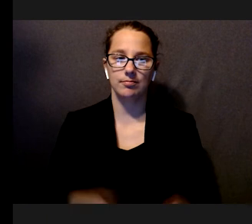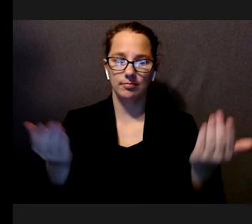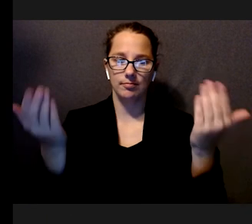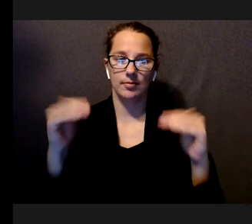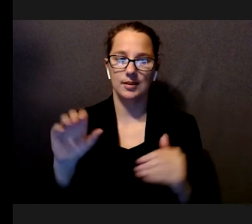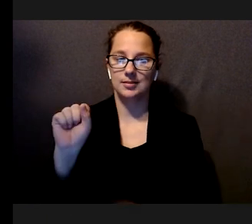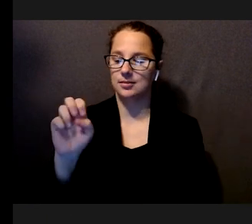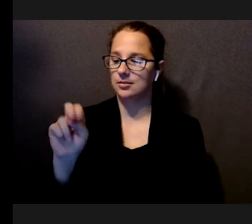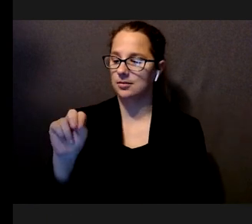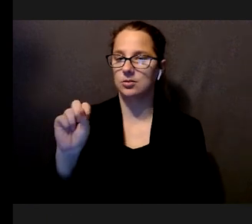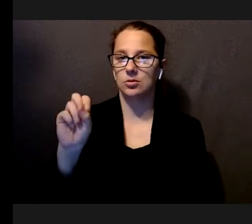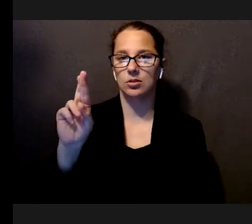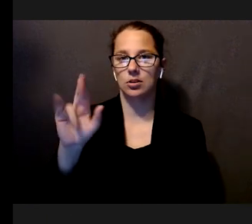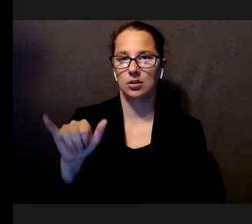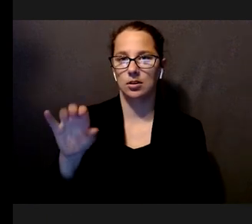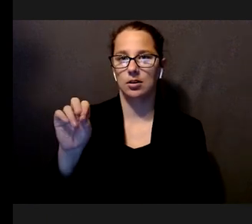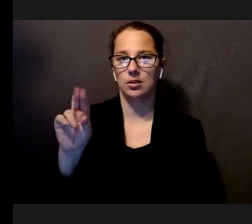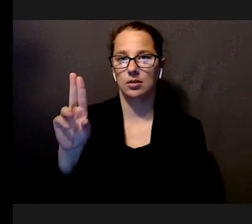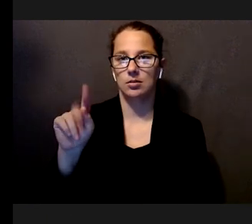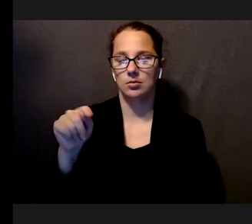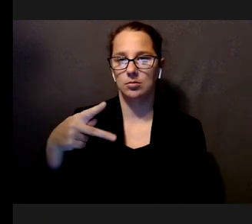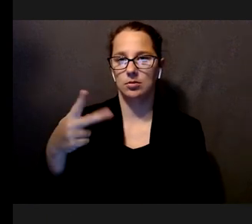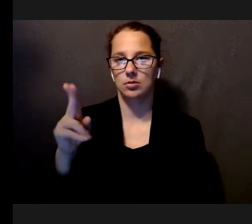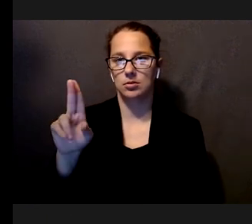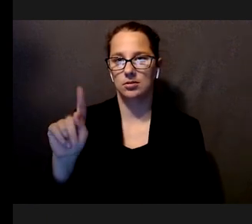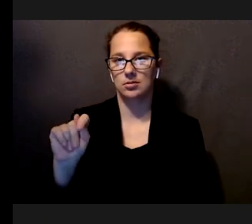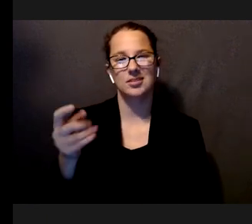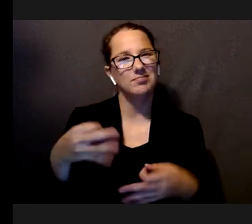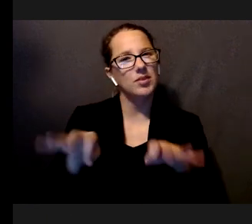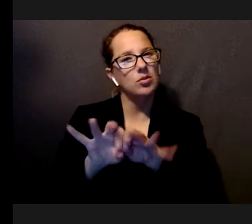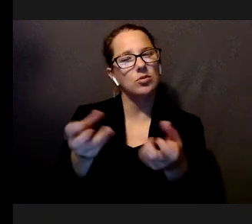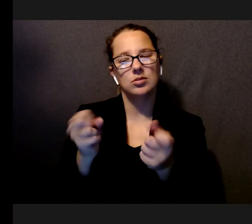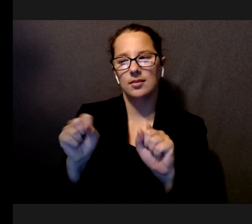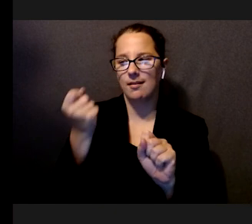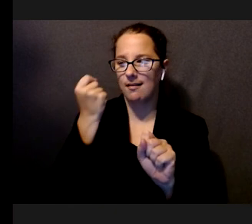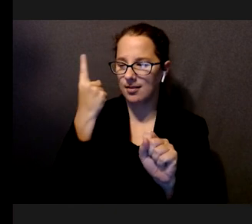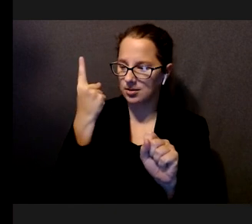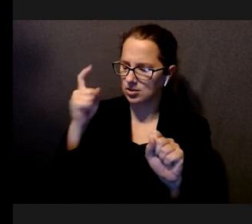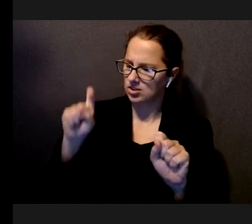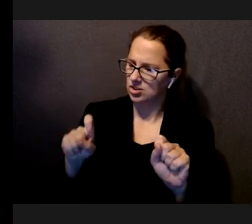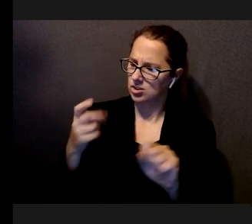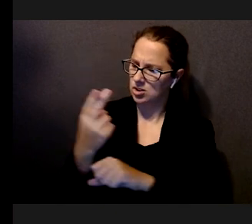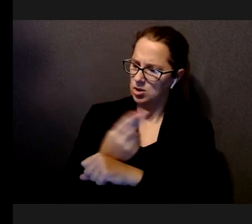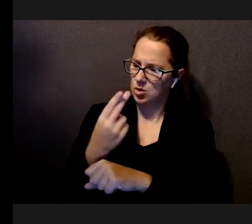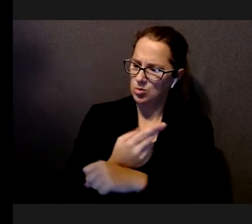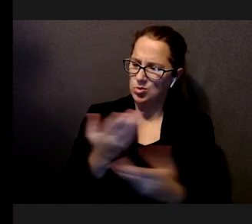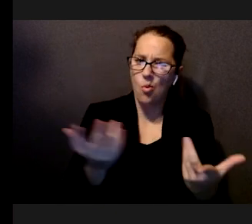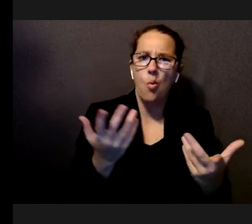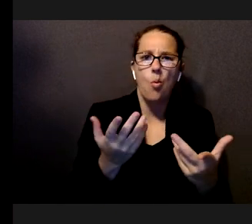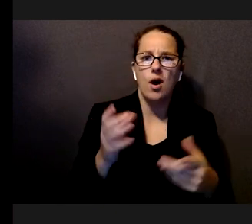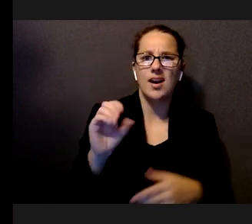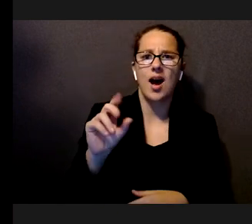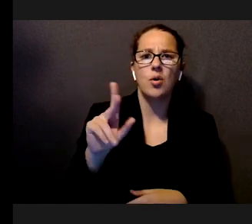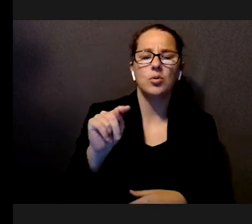Sensory output, I think it's important to try and understand when we should use what